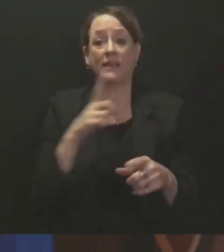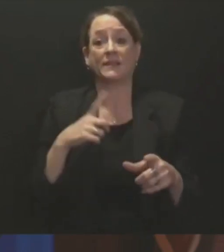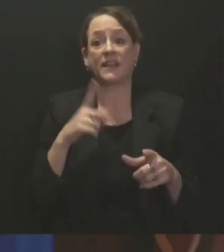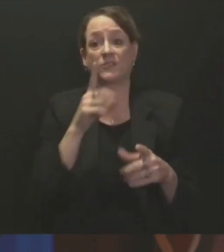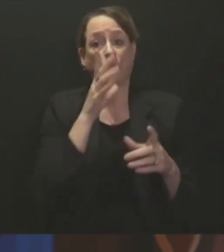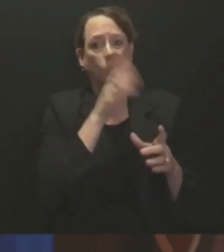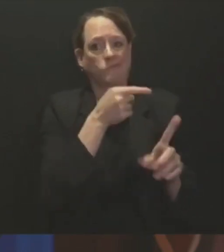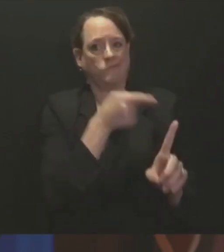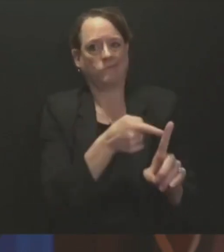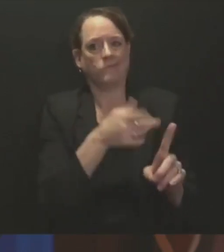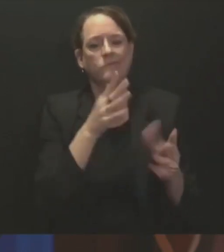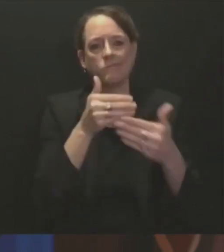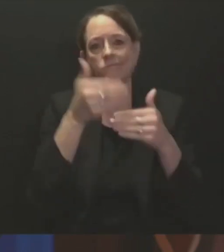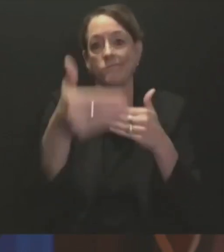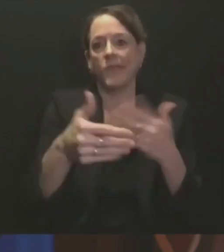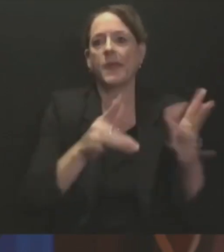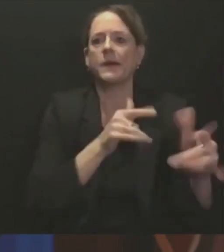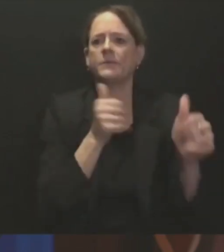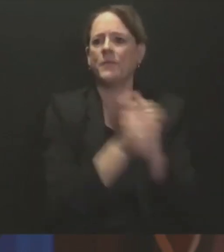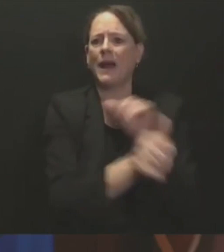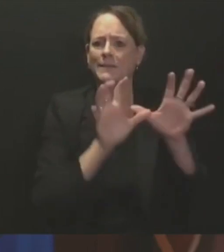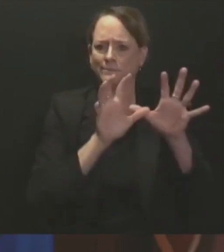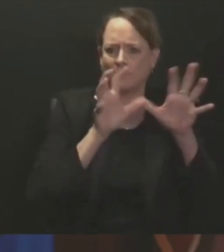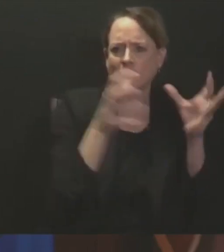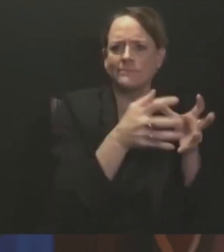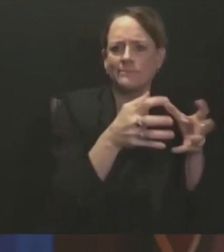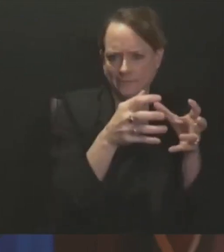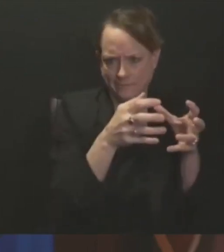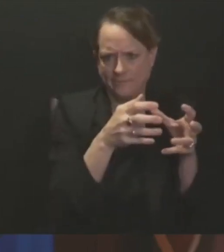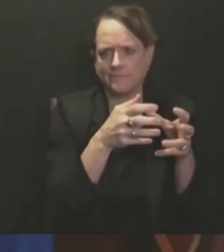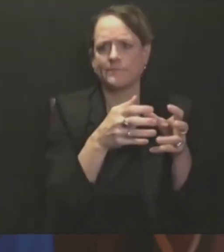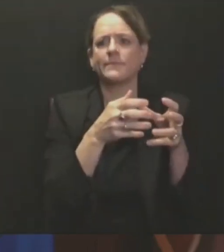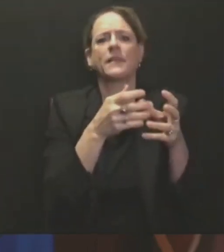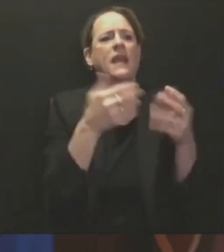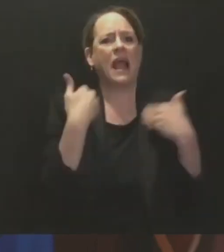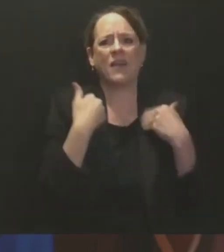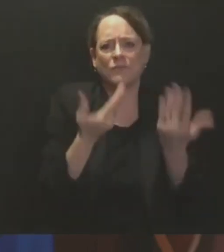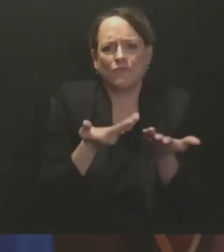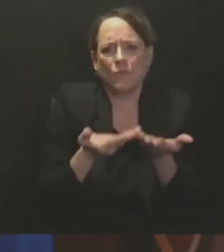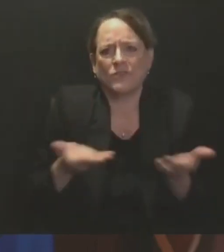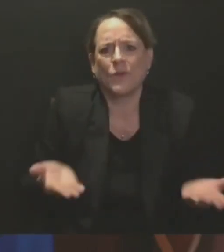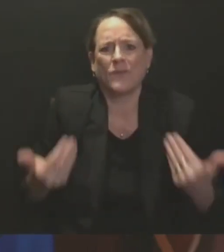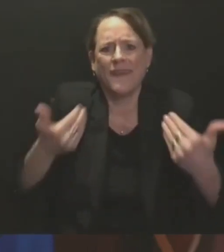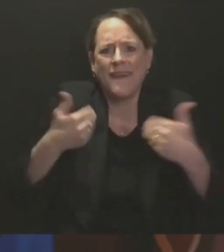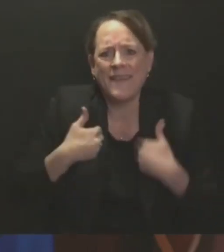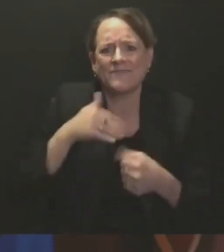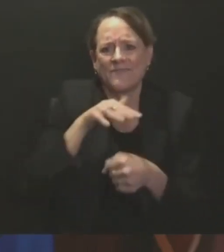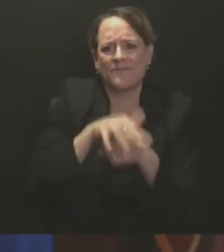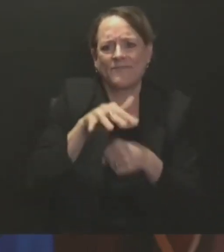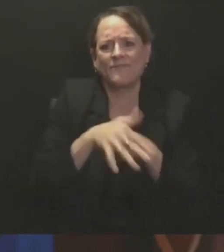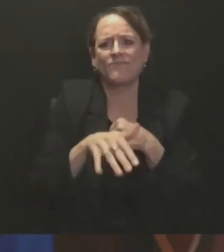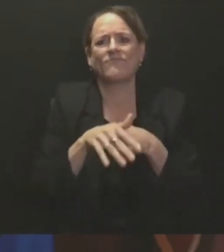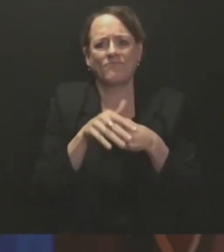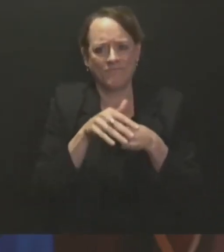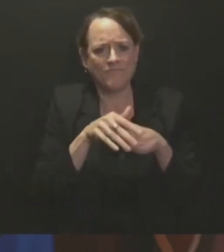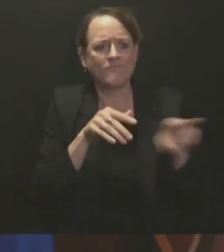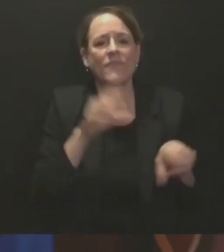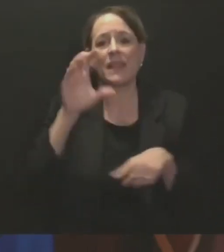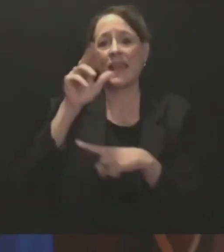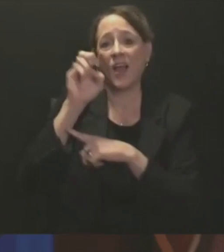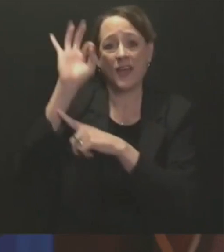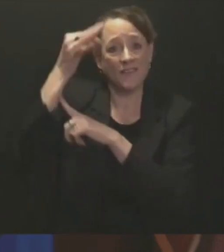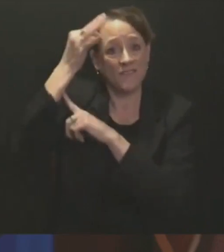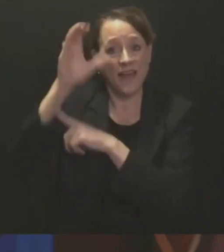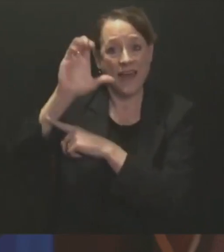ready for those who need it. We've also used our federal CARES money to get support to Wisconsinites